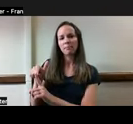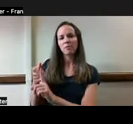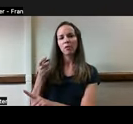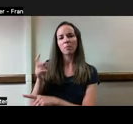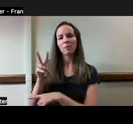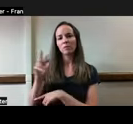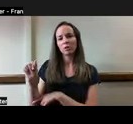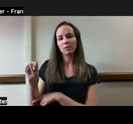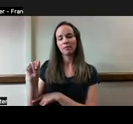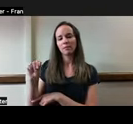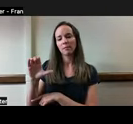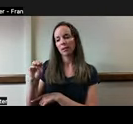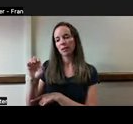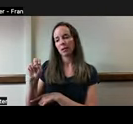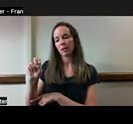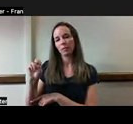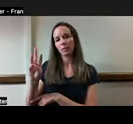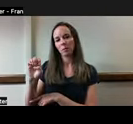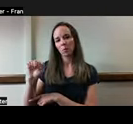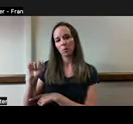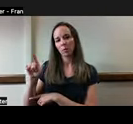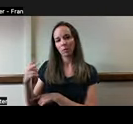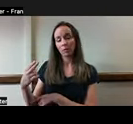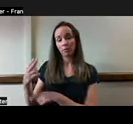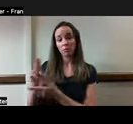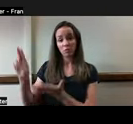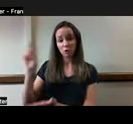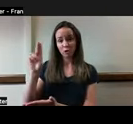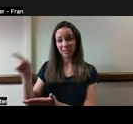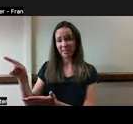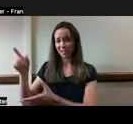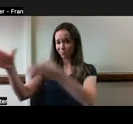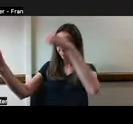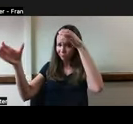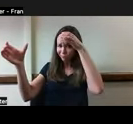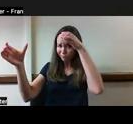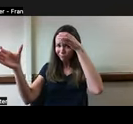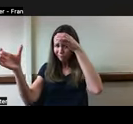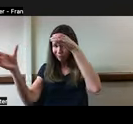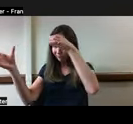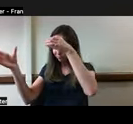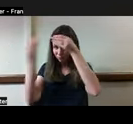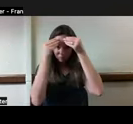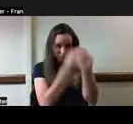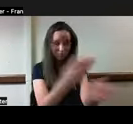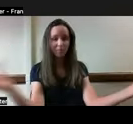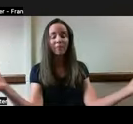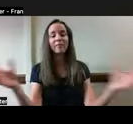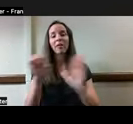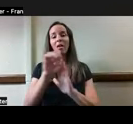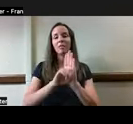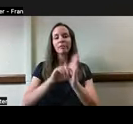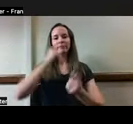University and is going to share all of his wealth of information on the ethical considerations of smart home